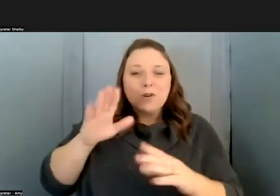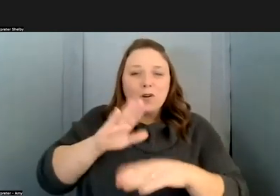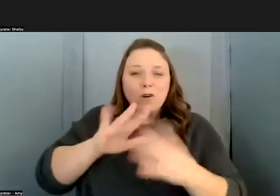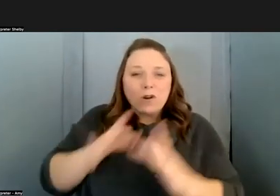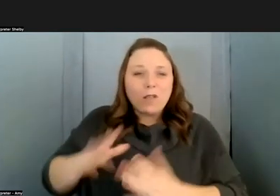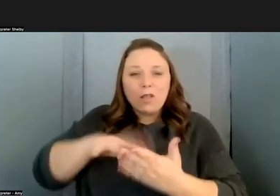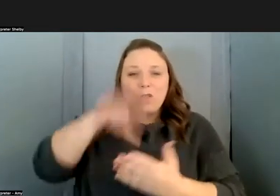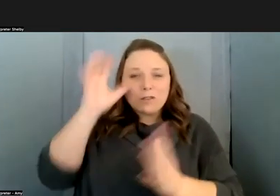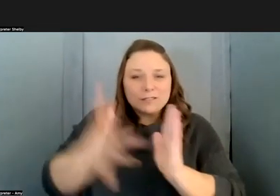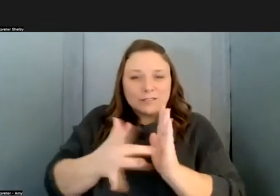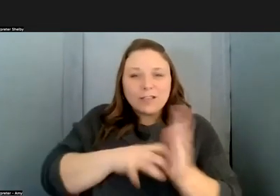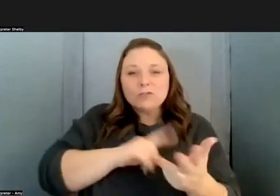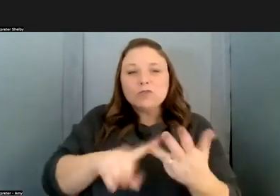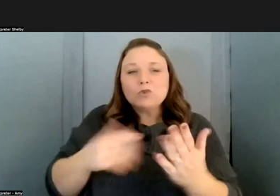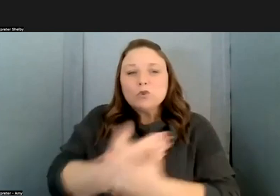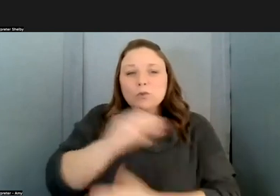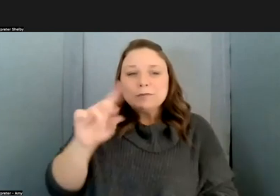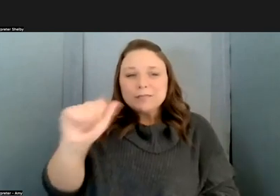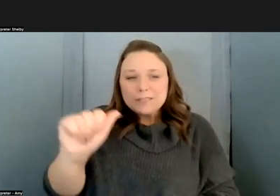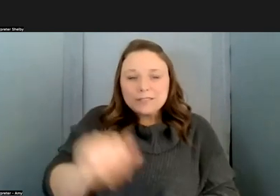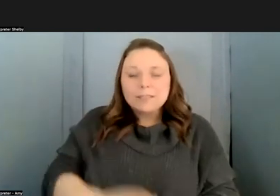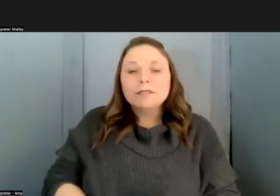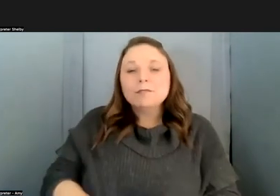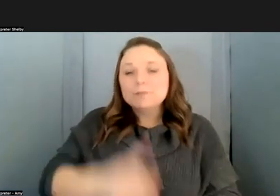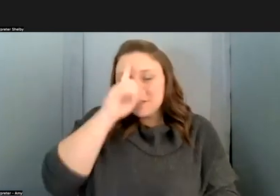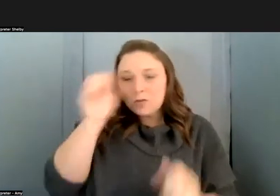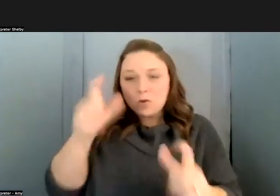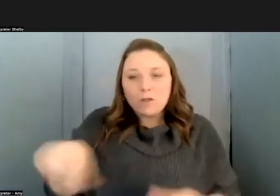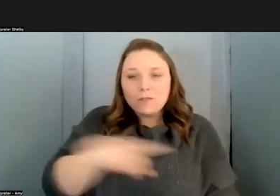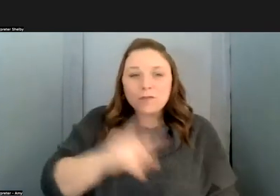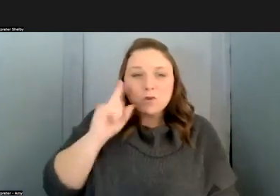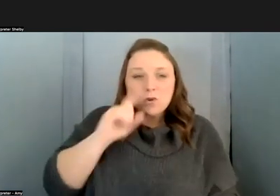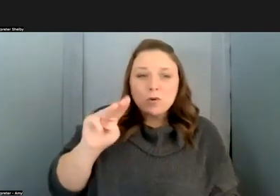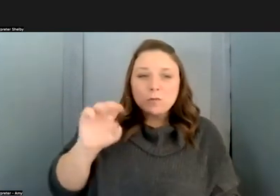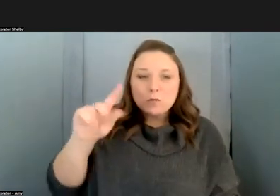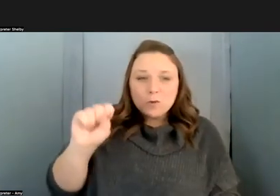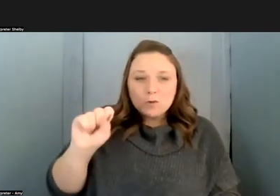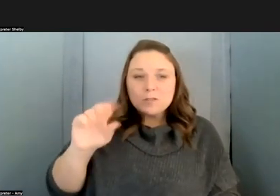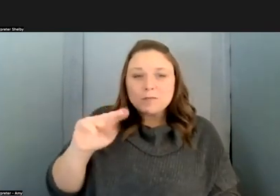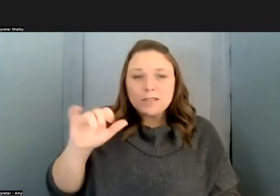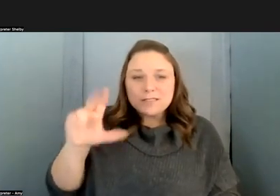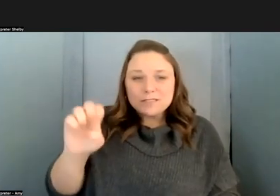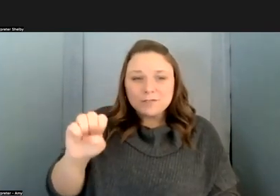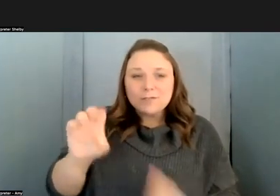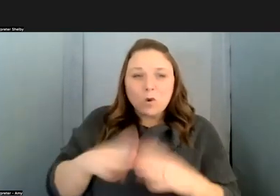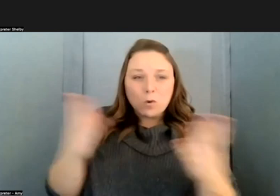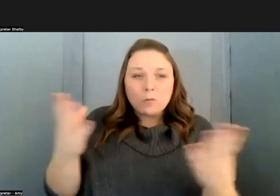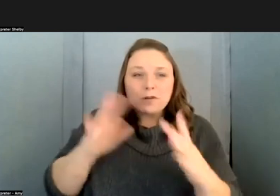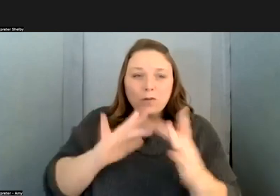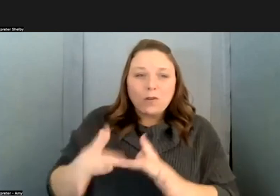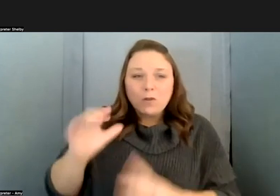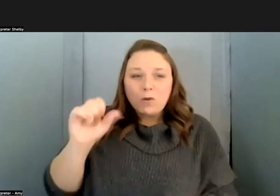media and i think all of you have heard of moocs massive open online course and you are an